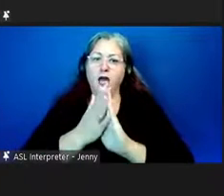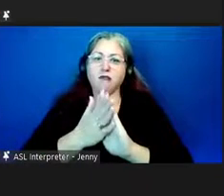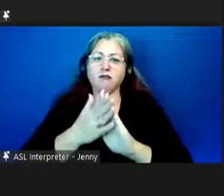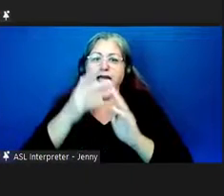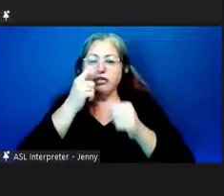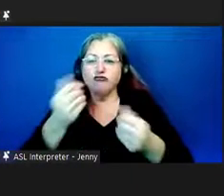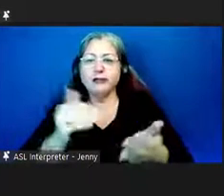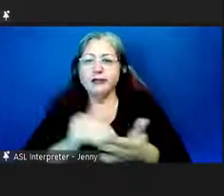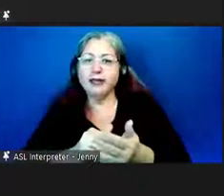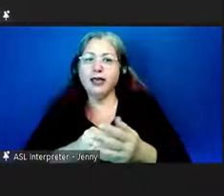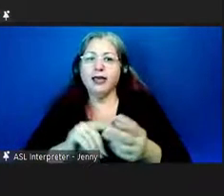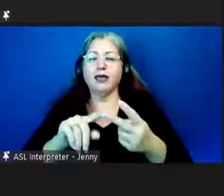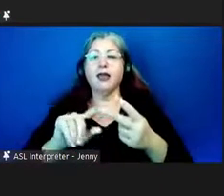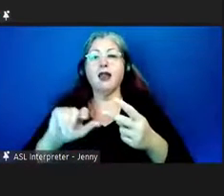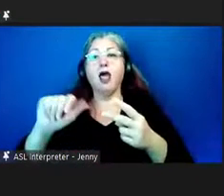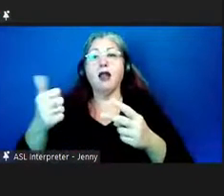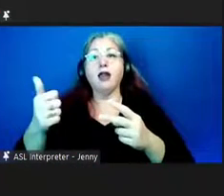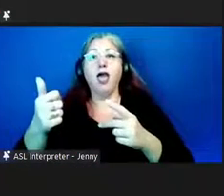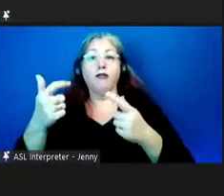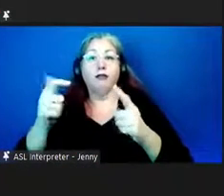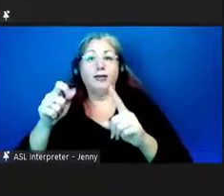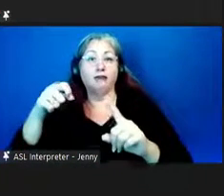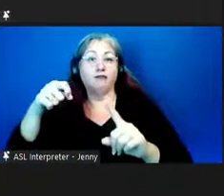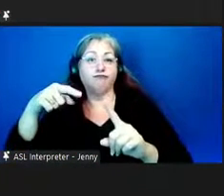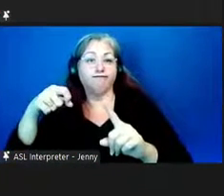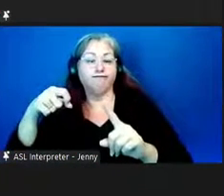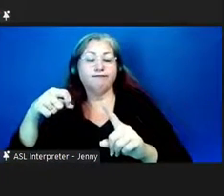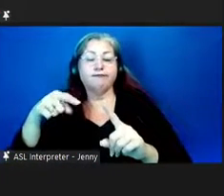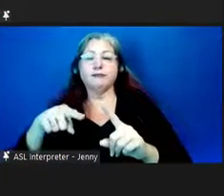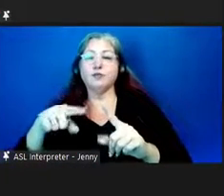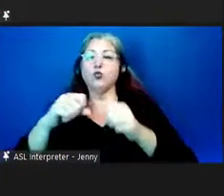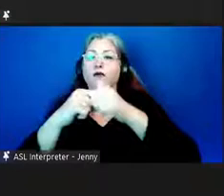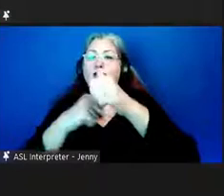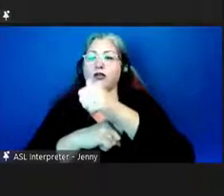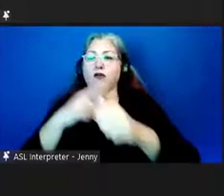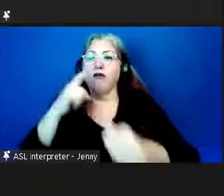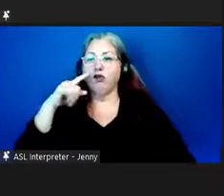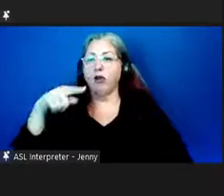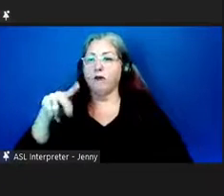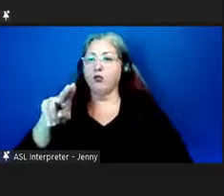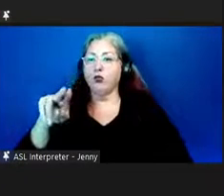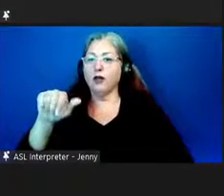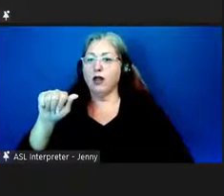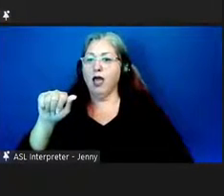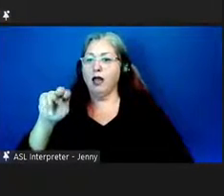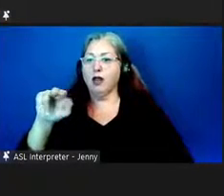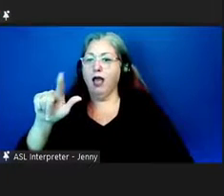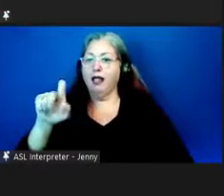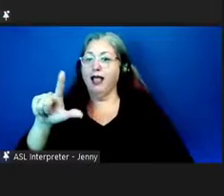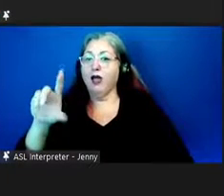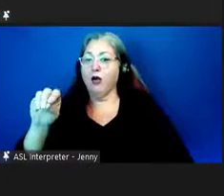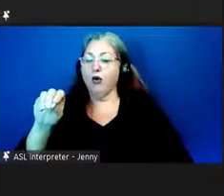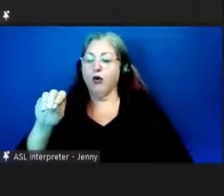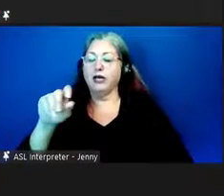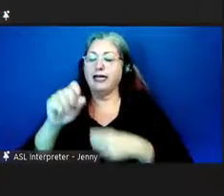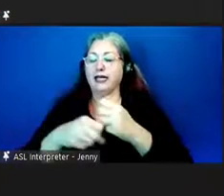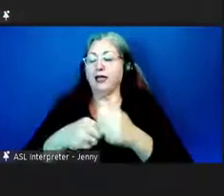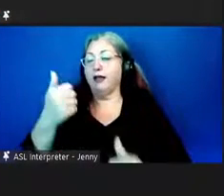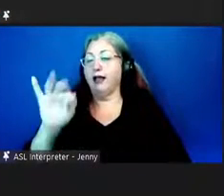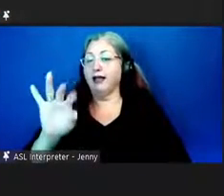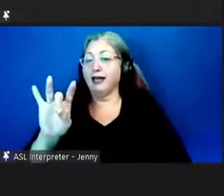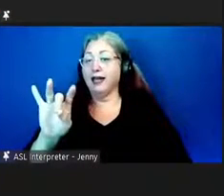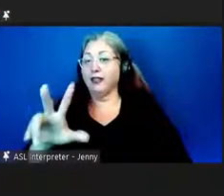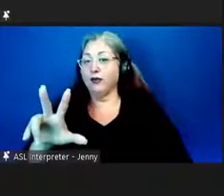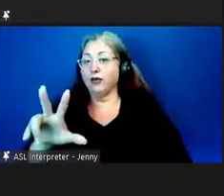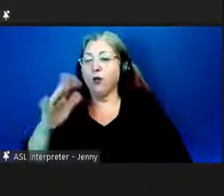And another catalytic event was the foundation of the Punanaleo in 1983. And because